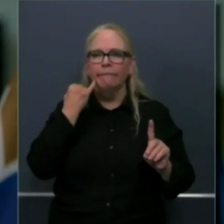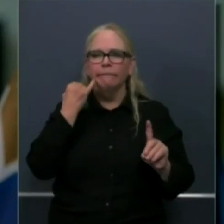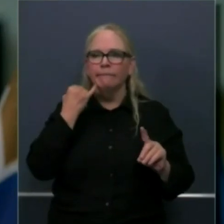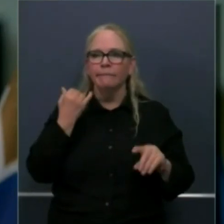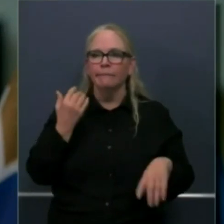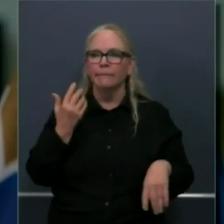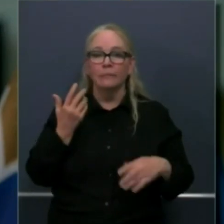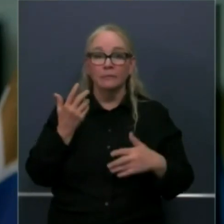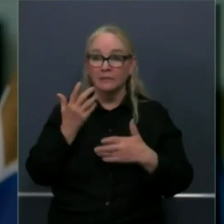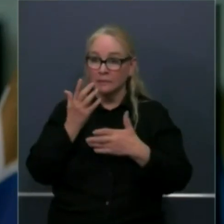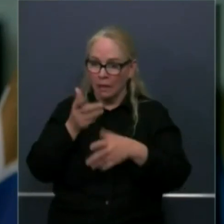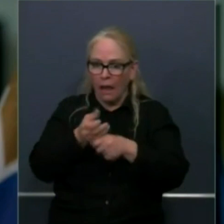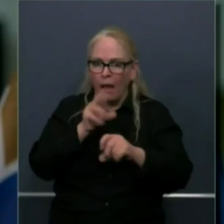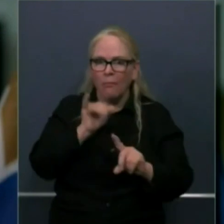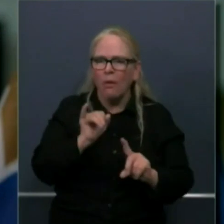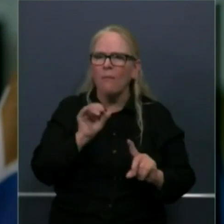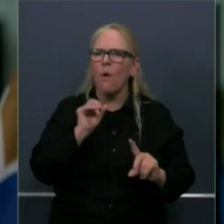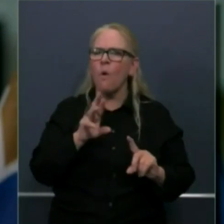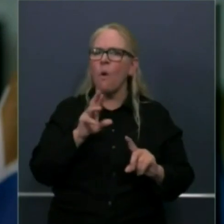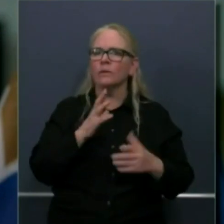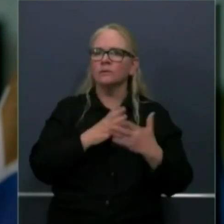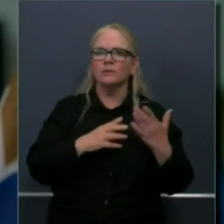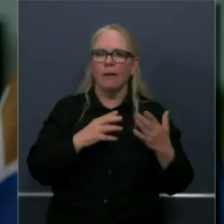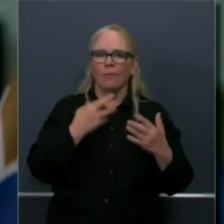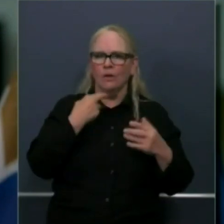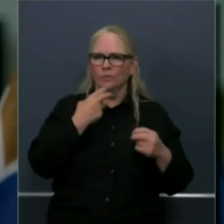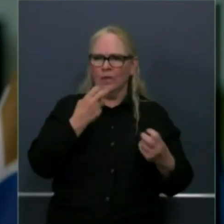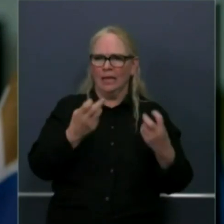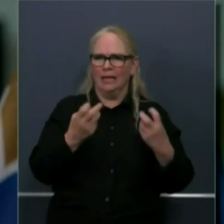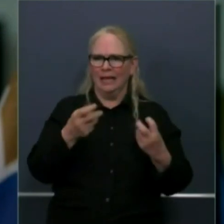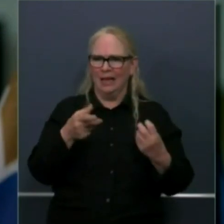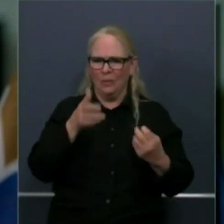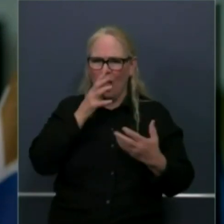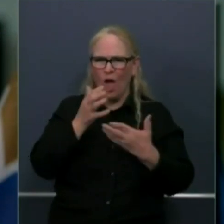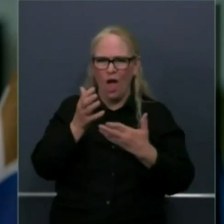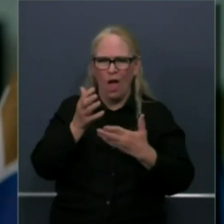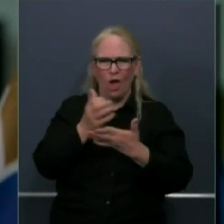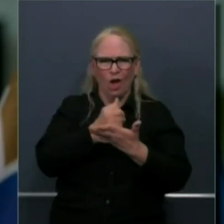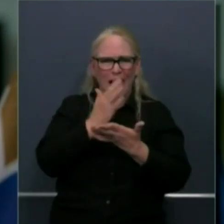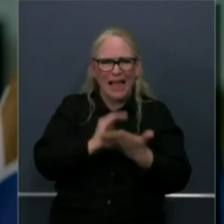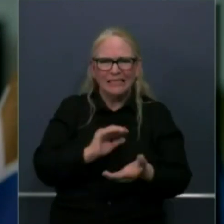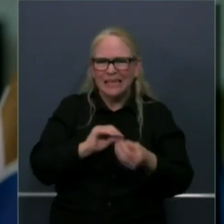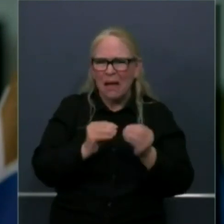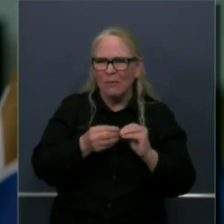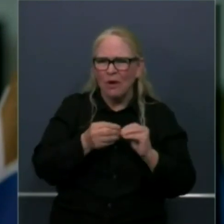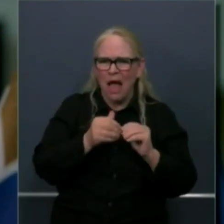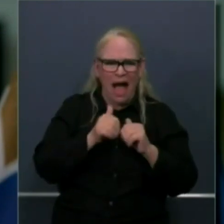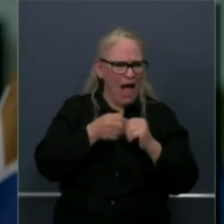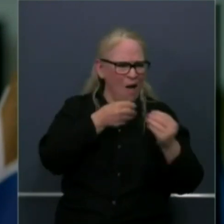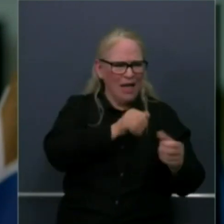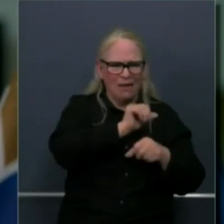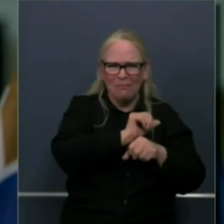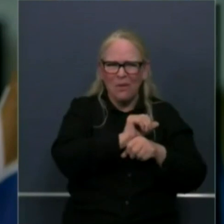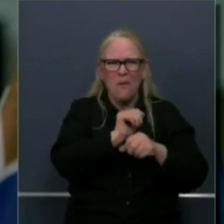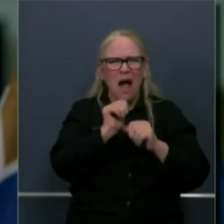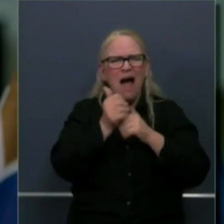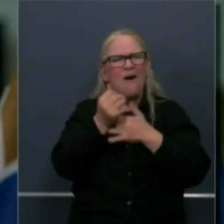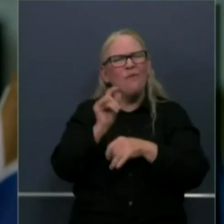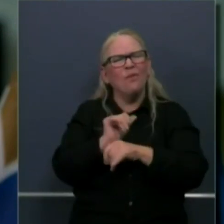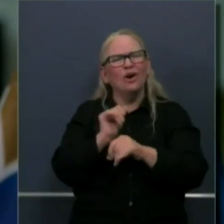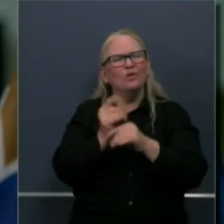less money. Has there been any discussion about responding to or troubleshooting this challenge? Yeah, well, as you may know,